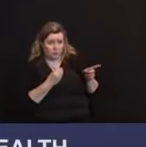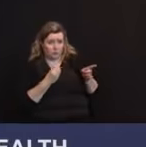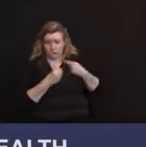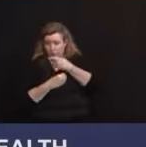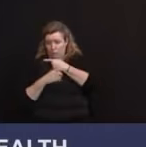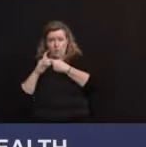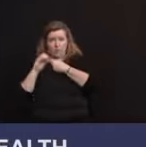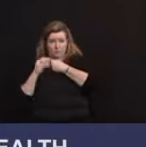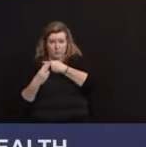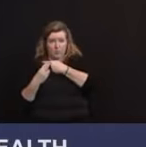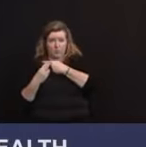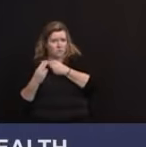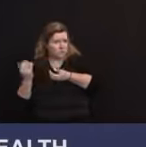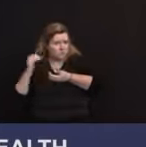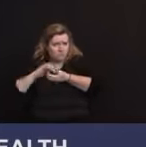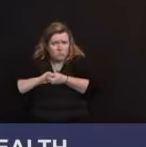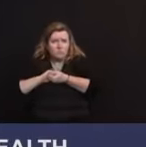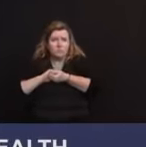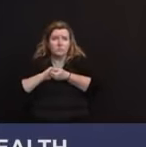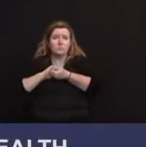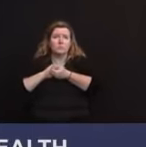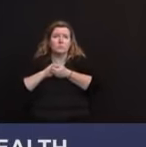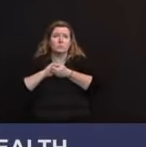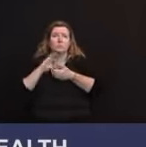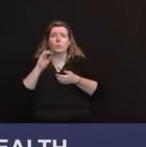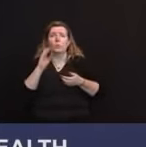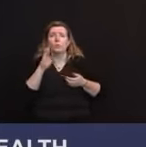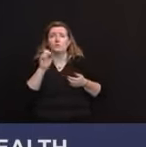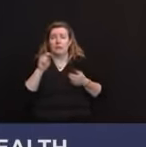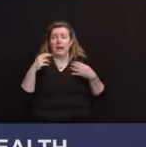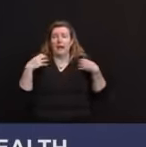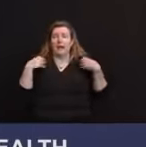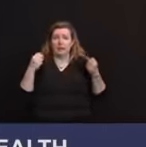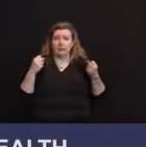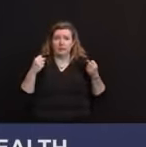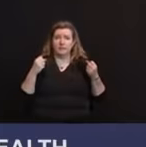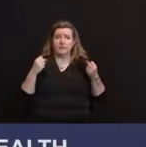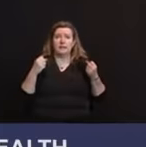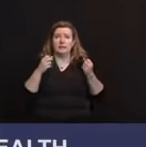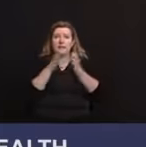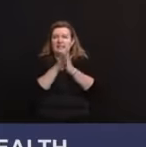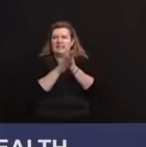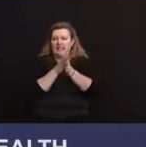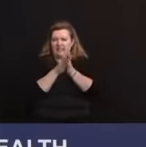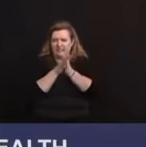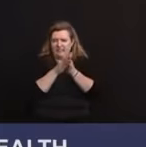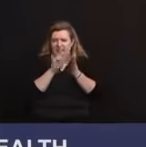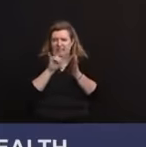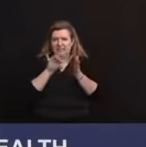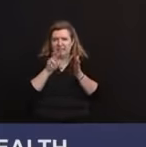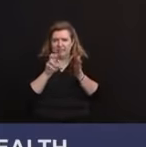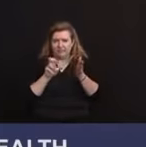Ocean Health Initiatives where we were this morning, federally qualified health center.